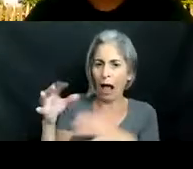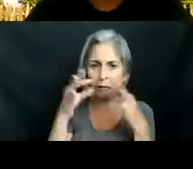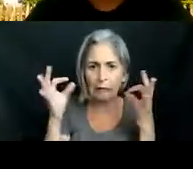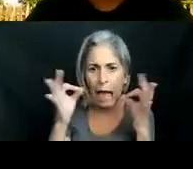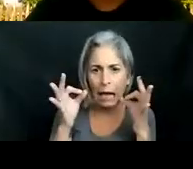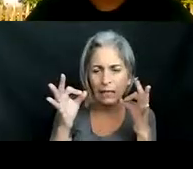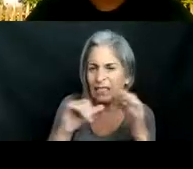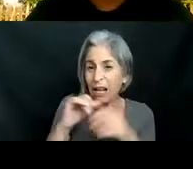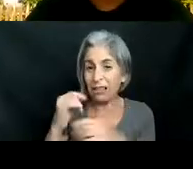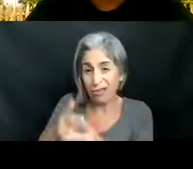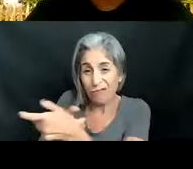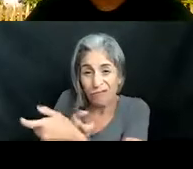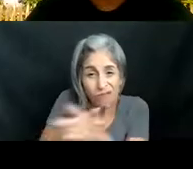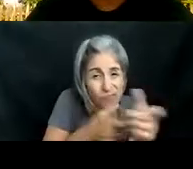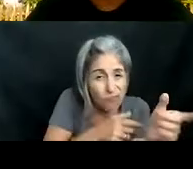doesn't hunt alone